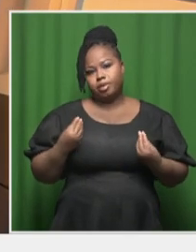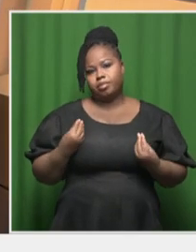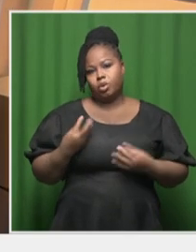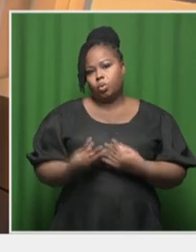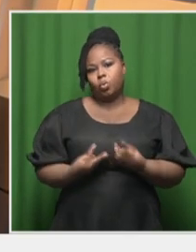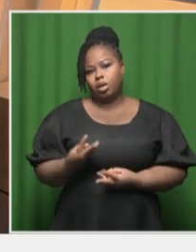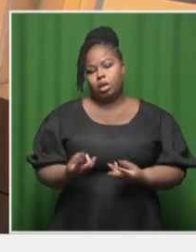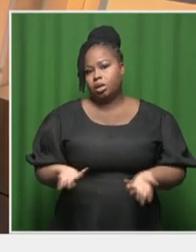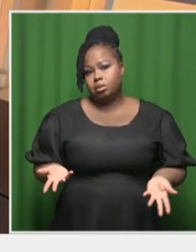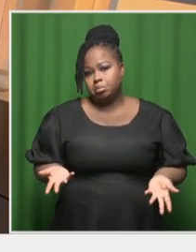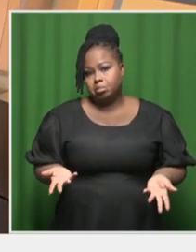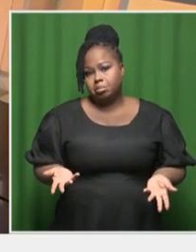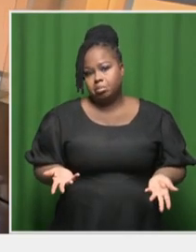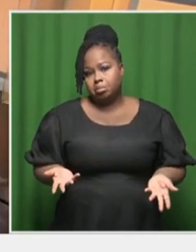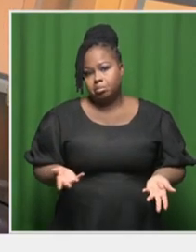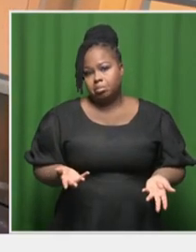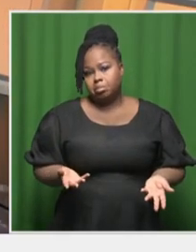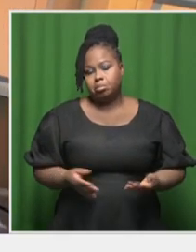are right now.